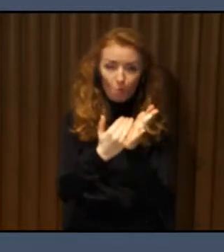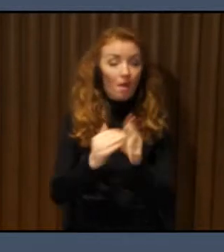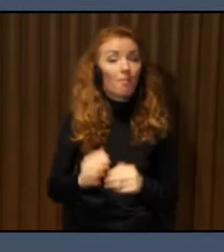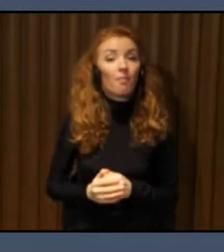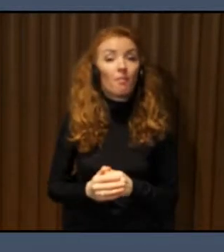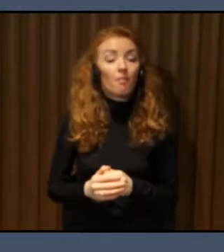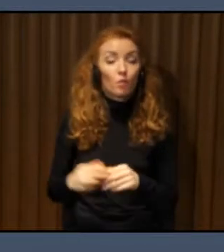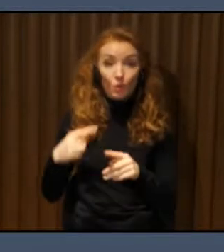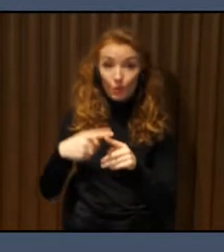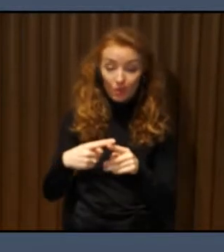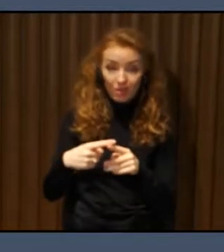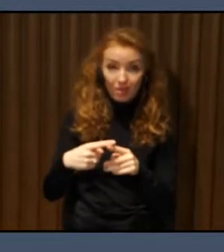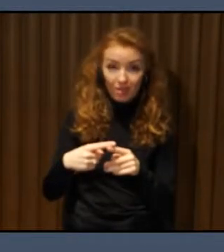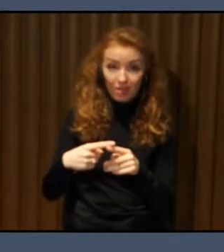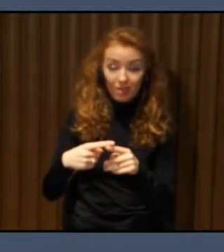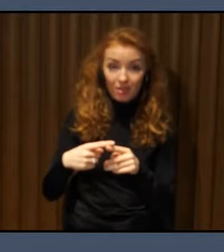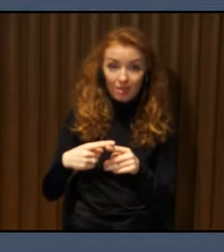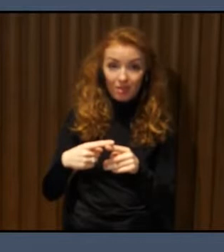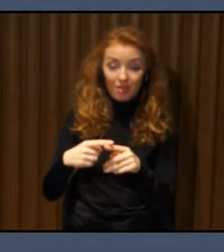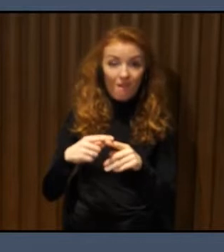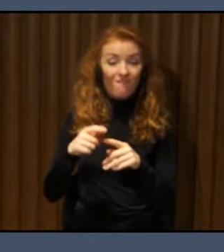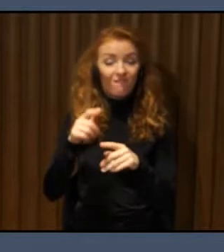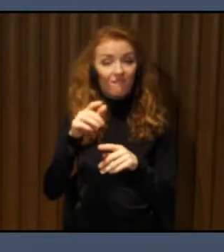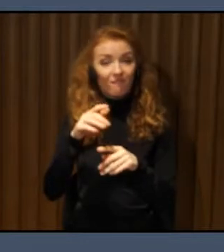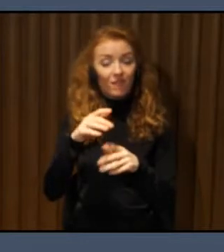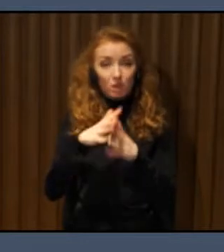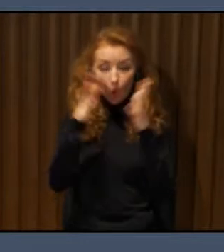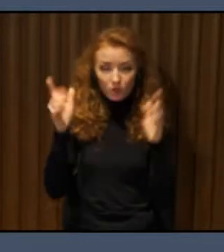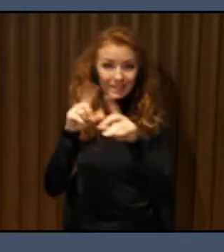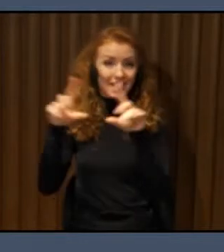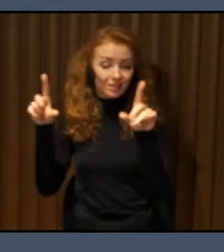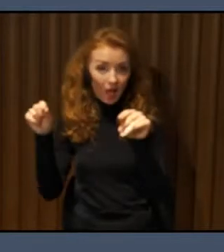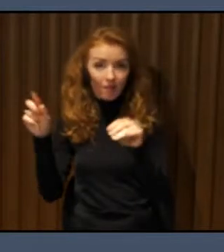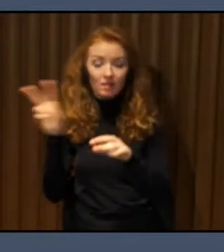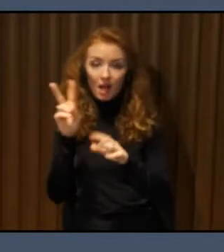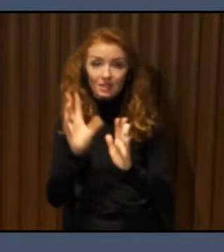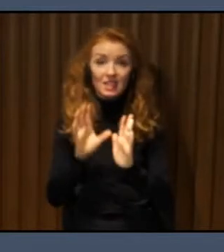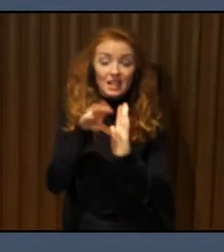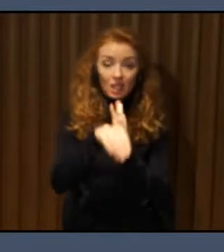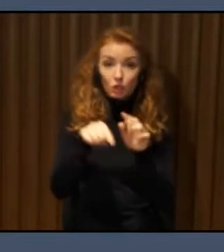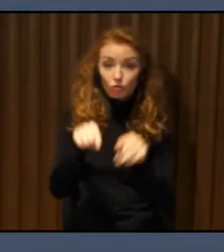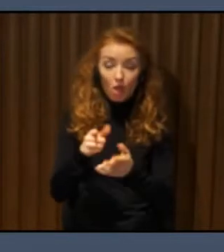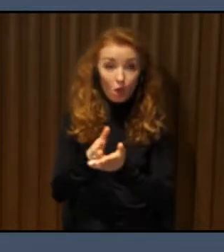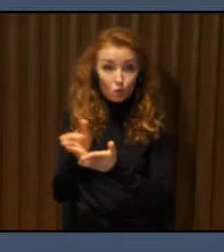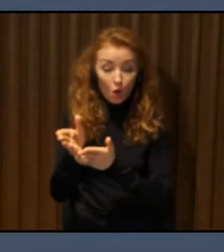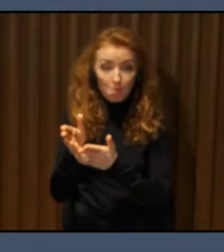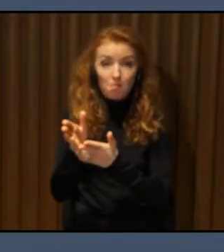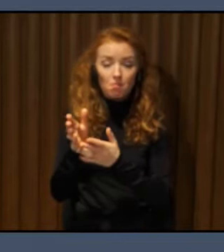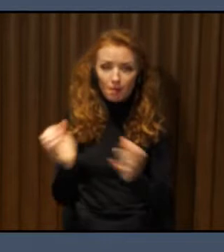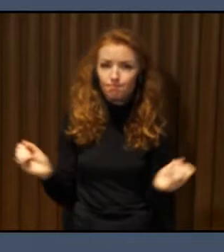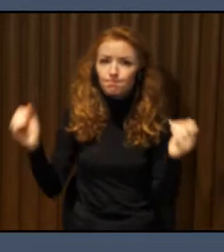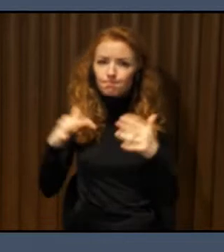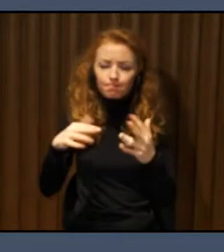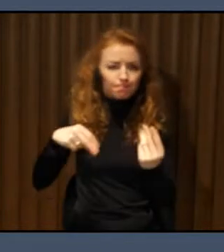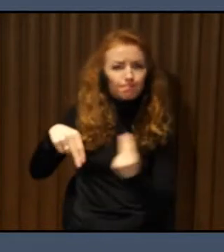authorities, launched a call for innovation in 2019 to bring more accessibility for the